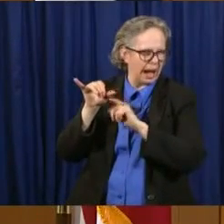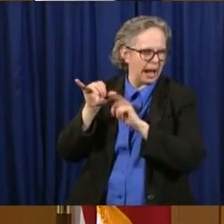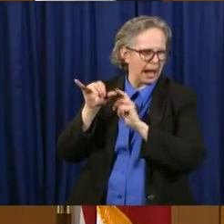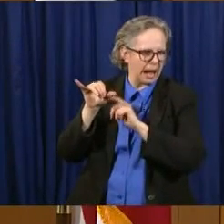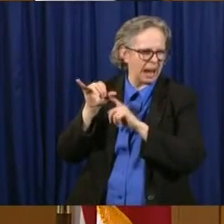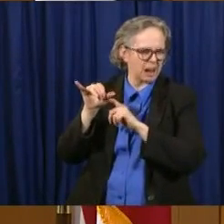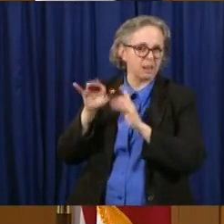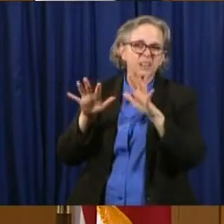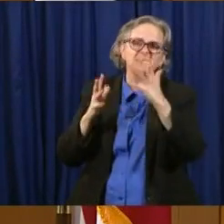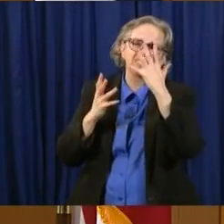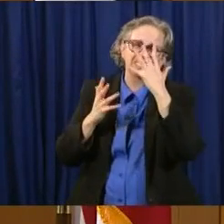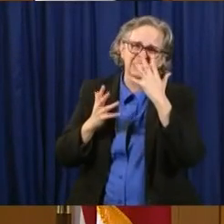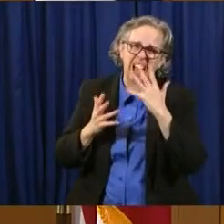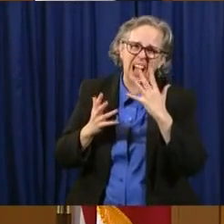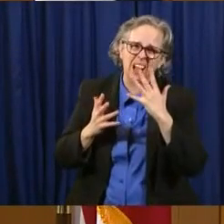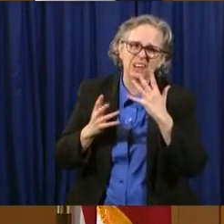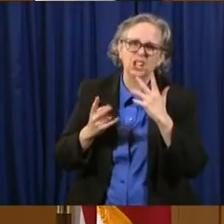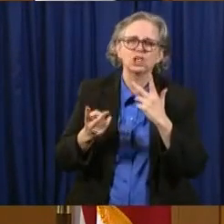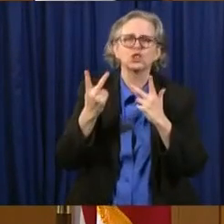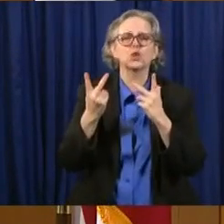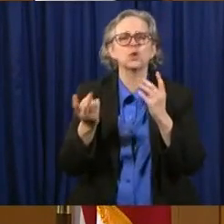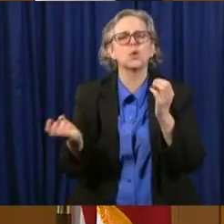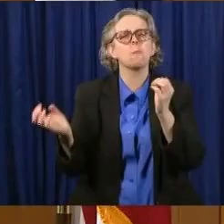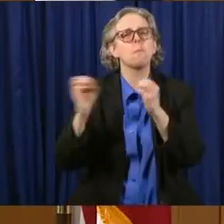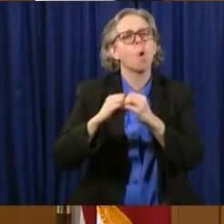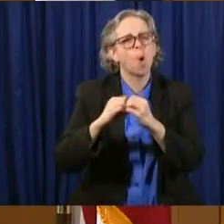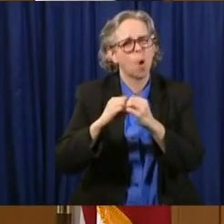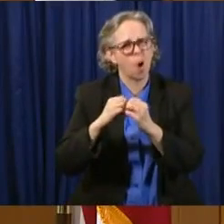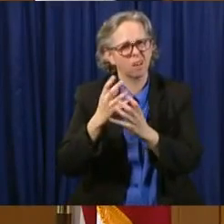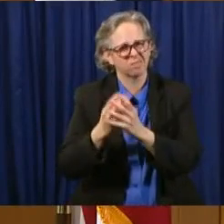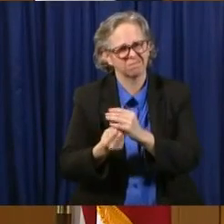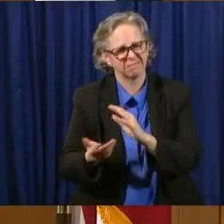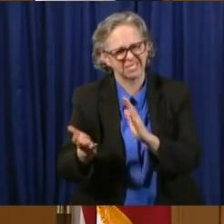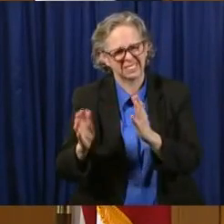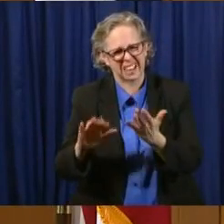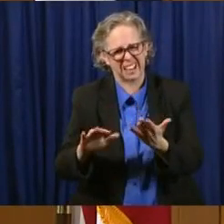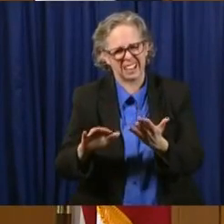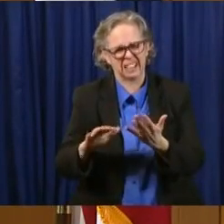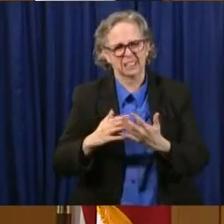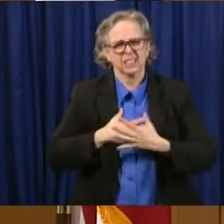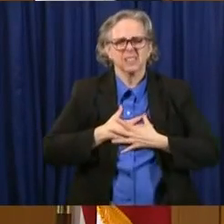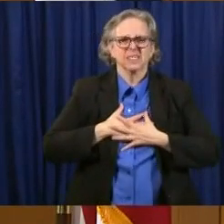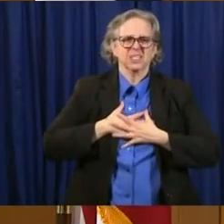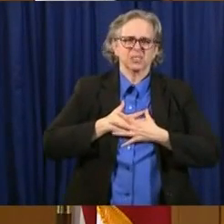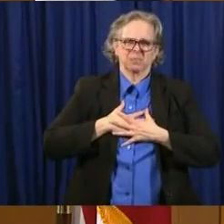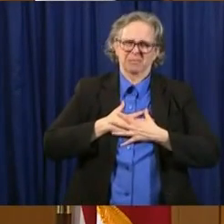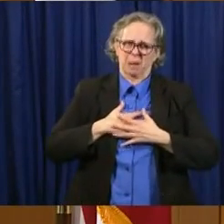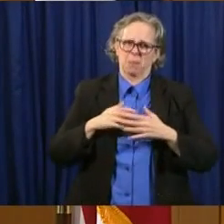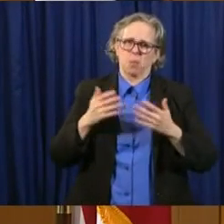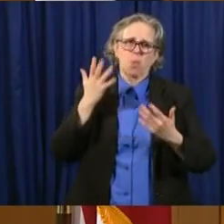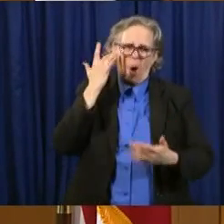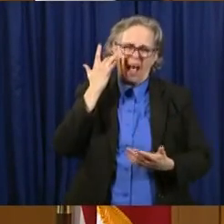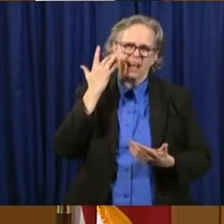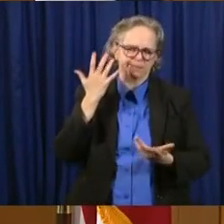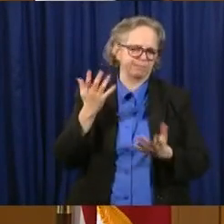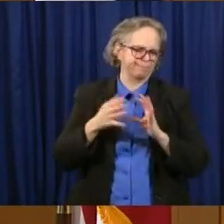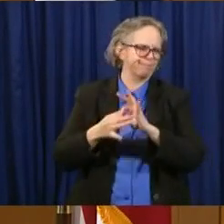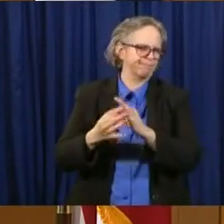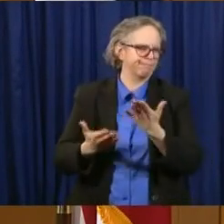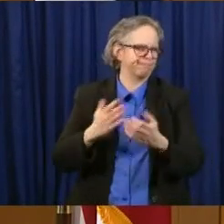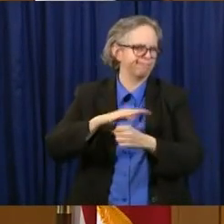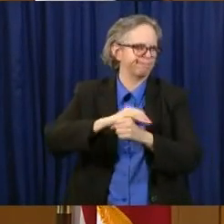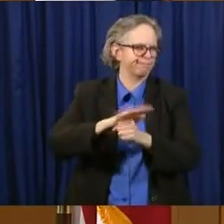inmates who have died at that facility. They're listed as probable cause by COVID-19. Uh, we're, we're waiting on